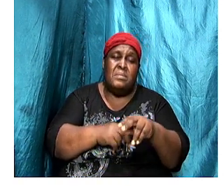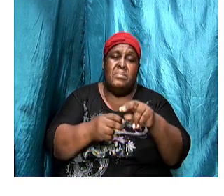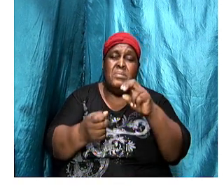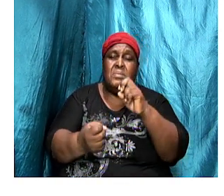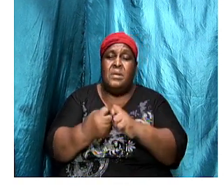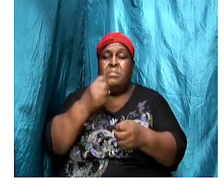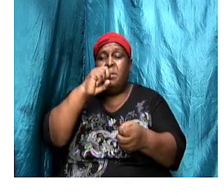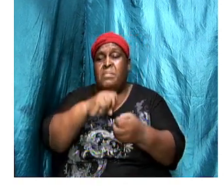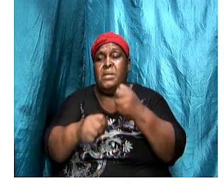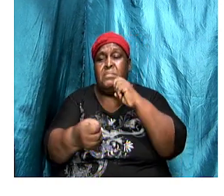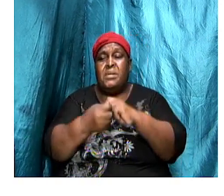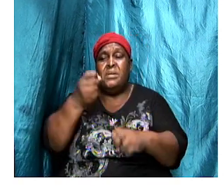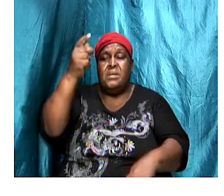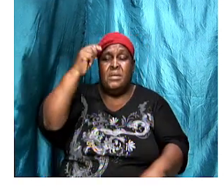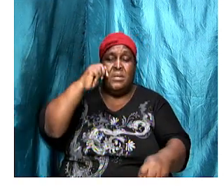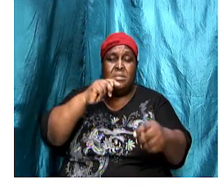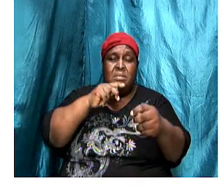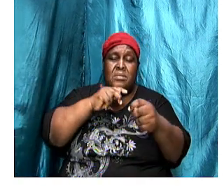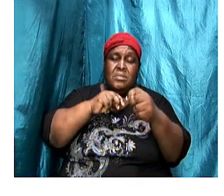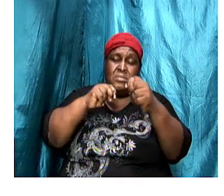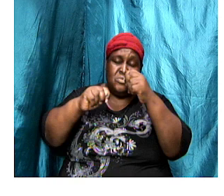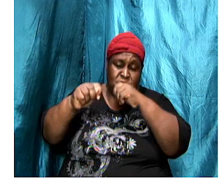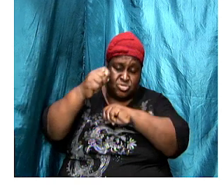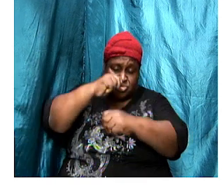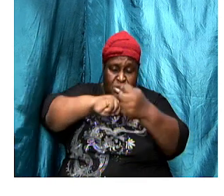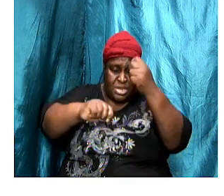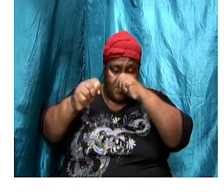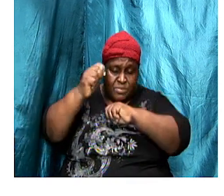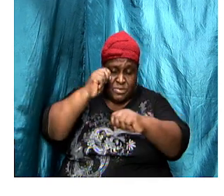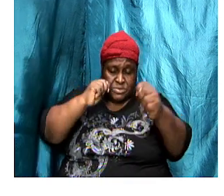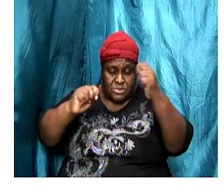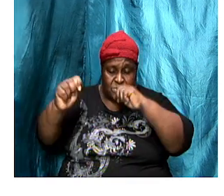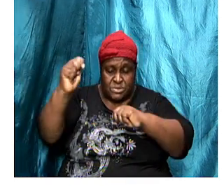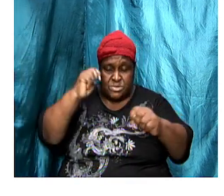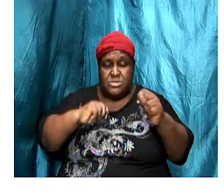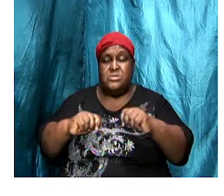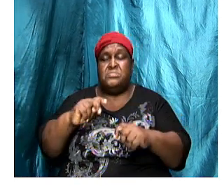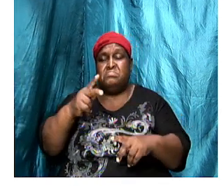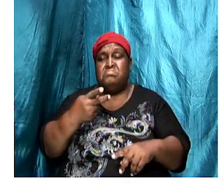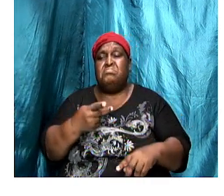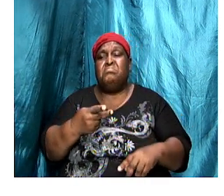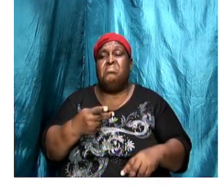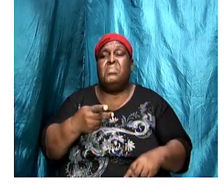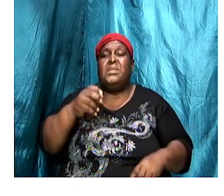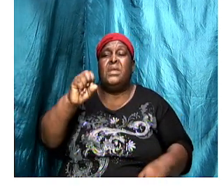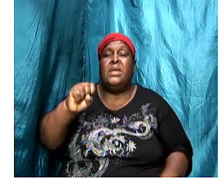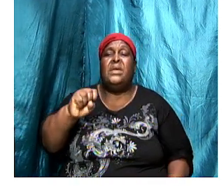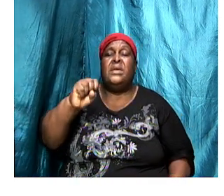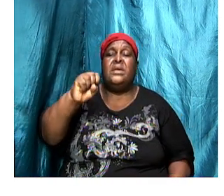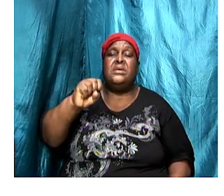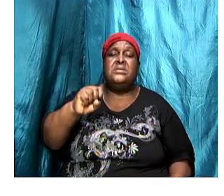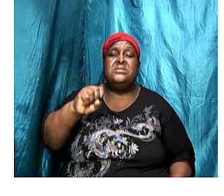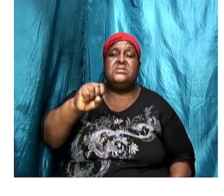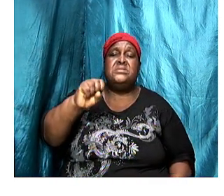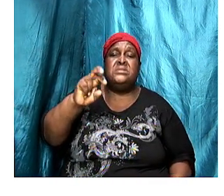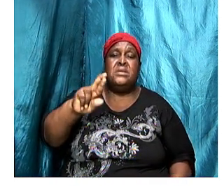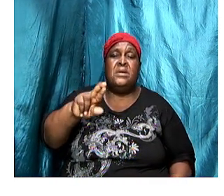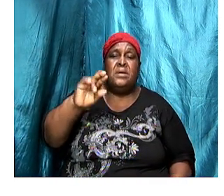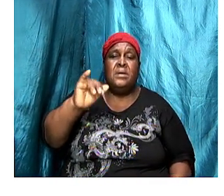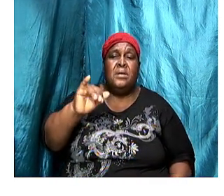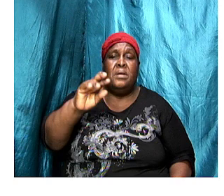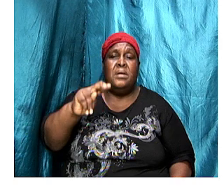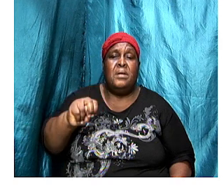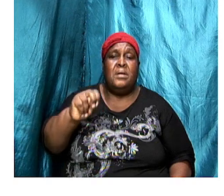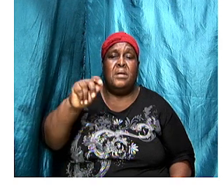exactly what the church at Smyrna had experienced by virtue of the emperors that were persecuting the church.